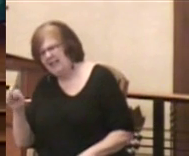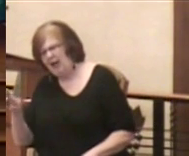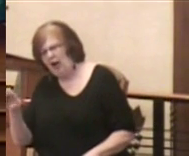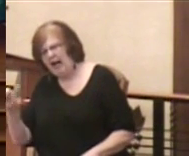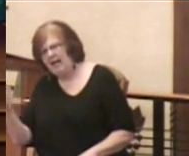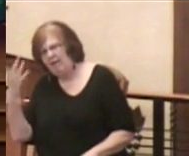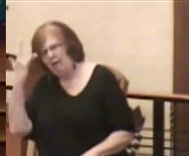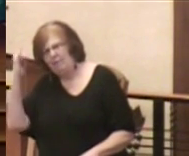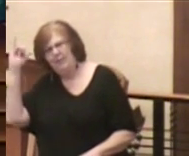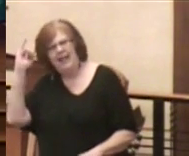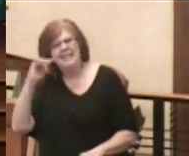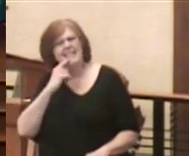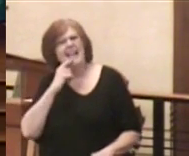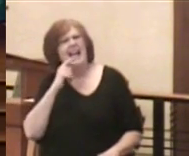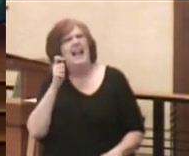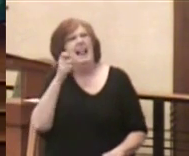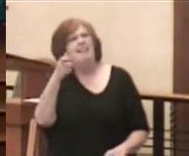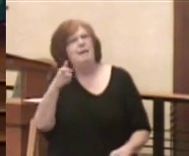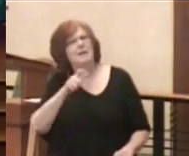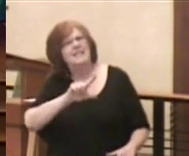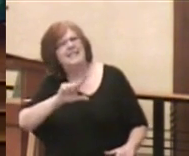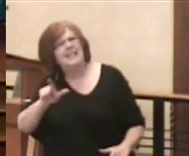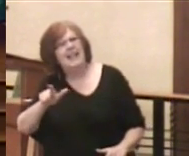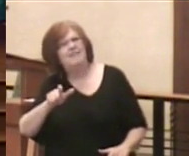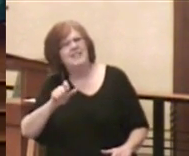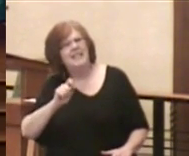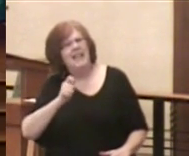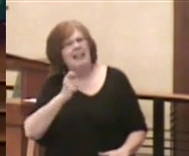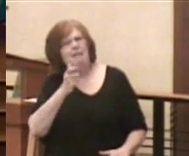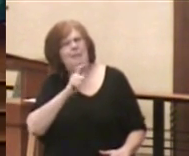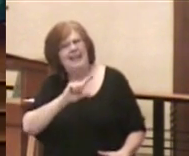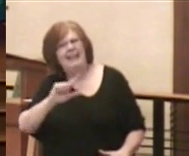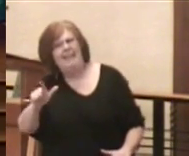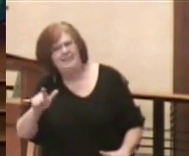blonde saying, A little bit to the left. A little to the left.